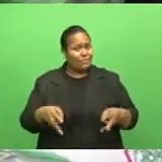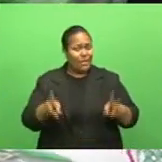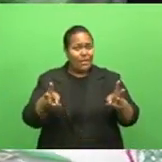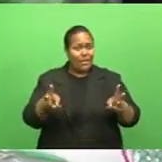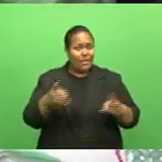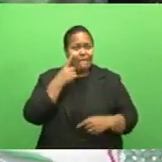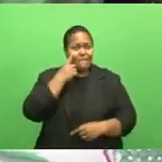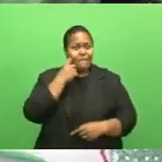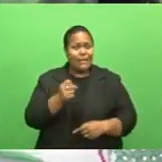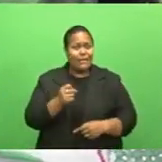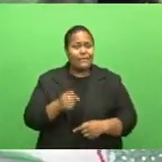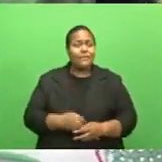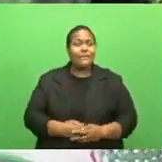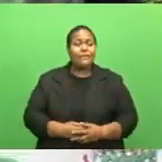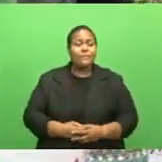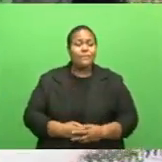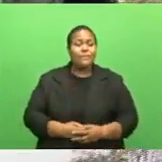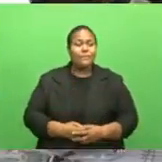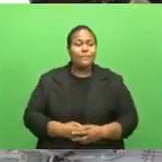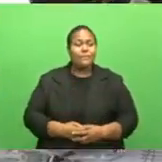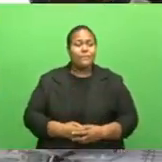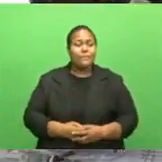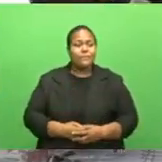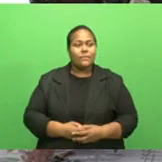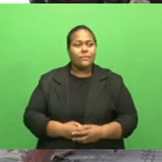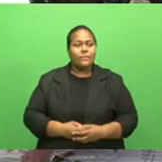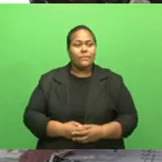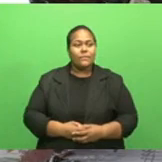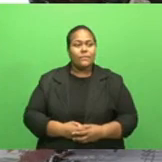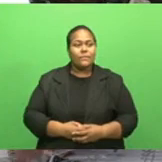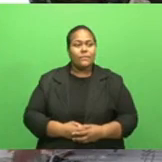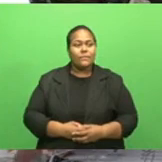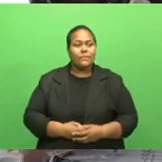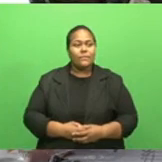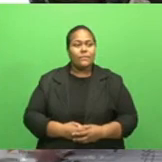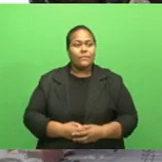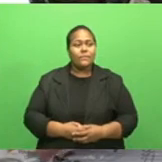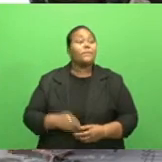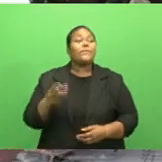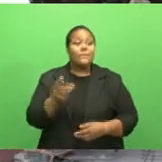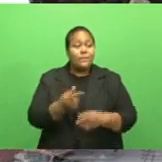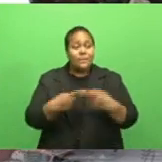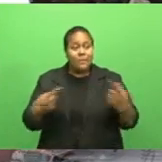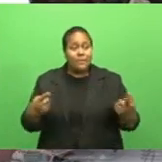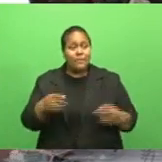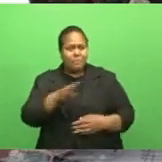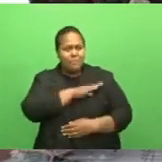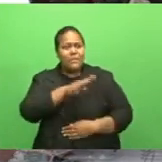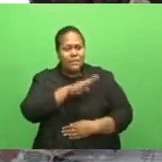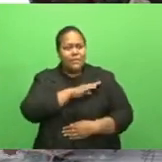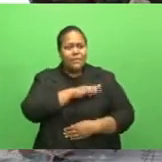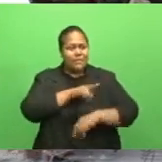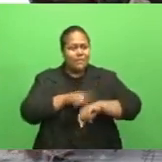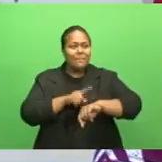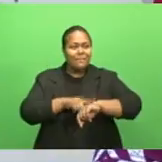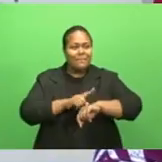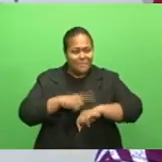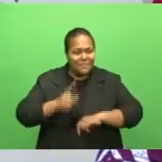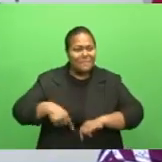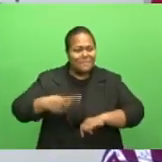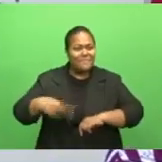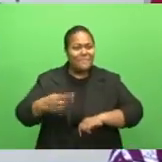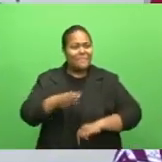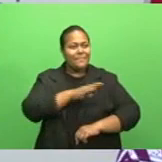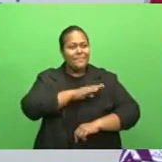it is something that it has enabled me to occupy myself, keeping me engaged. The